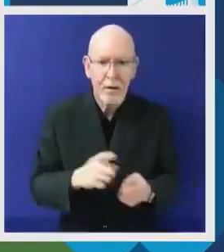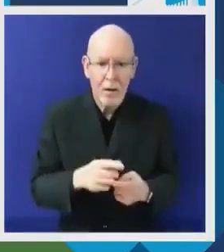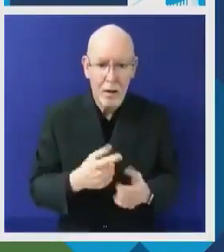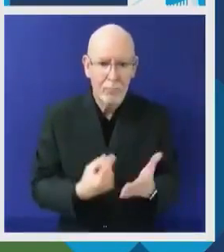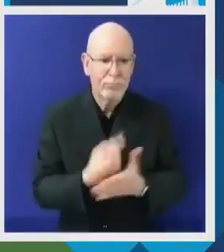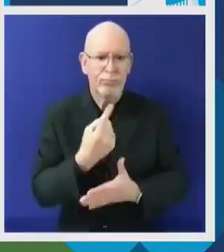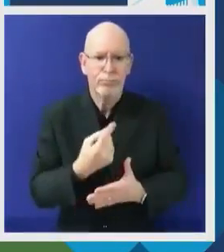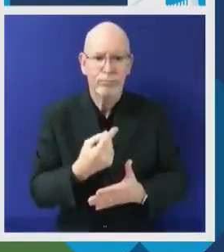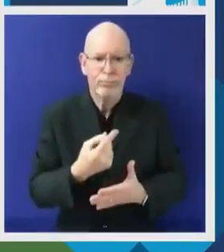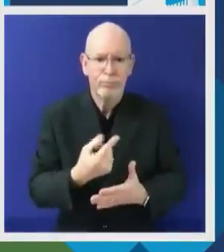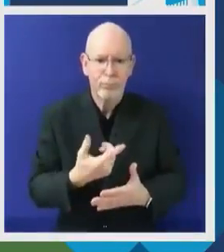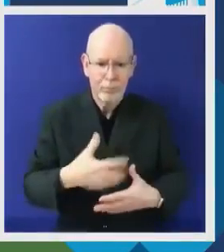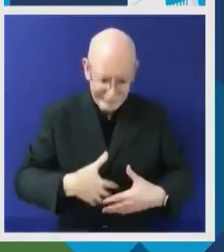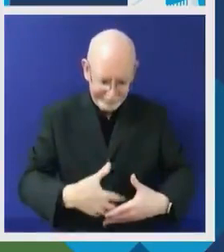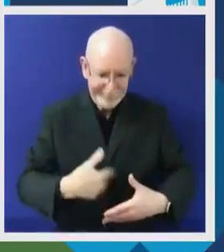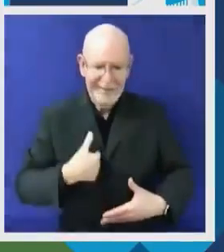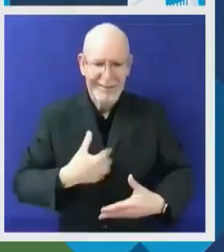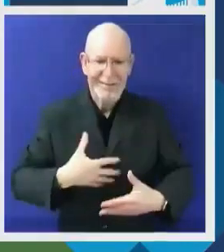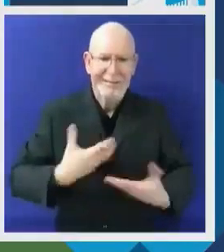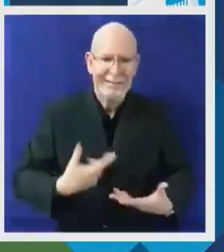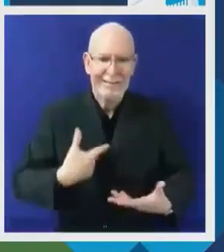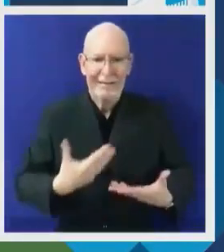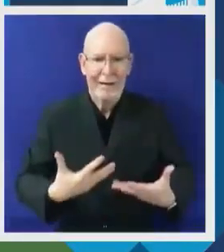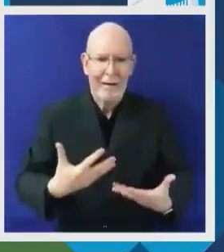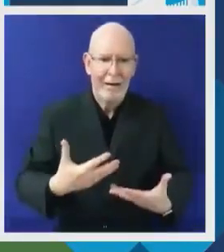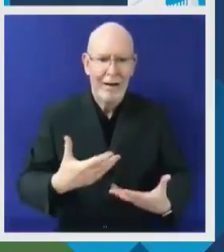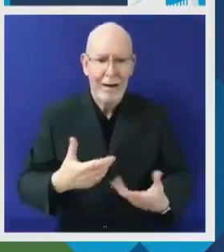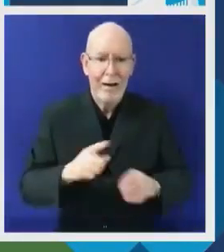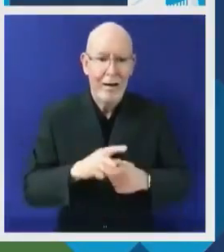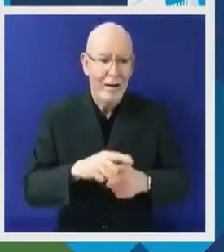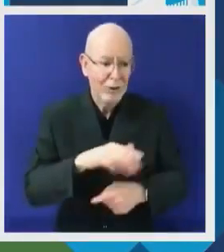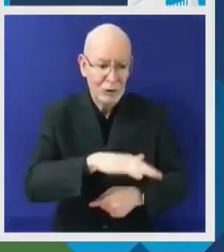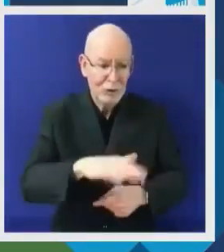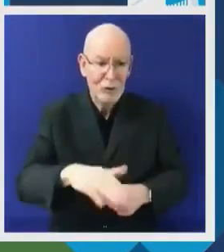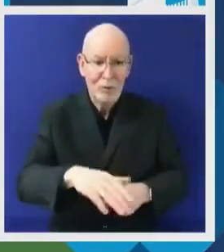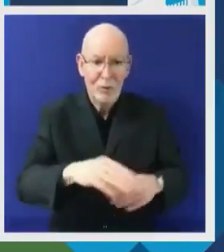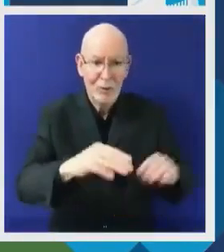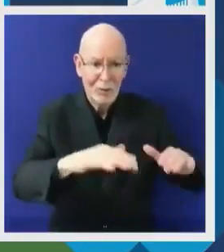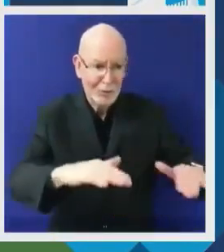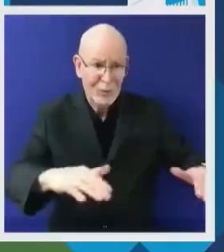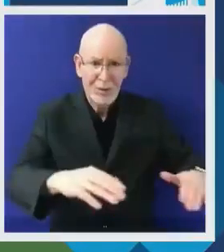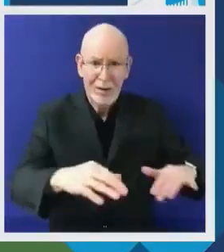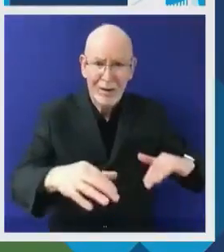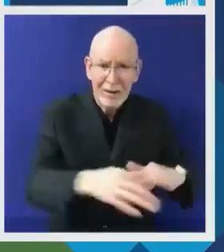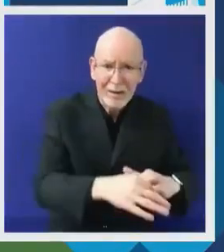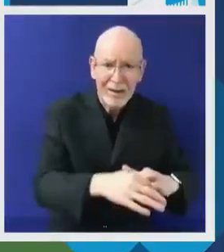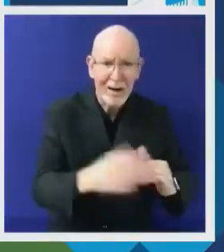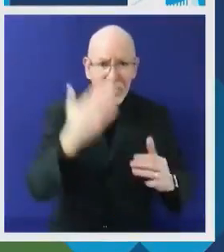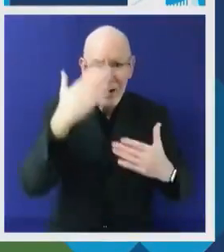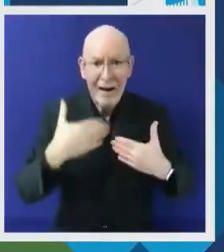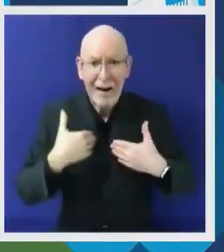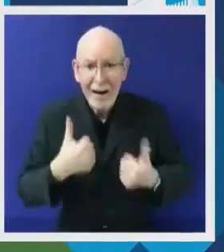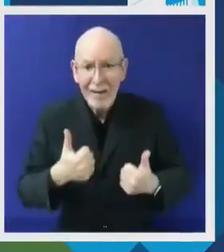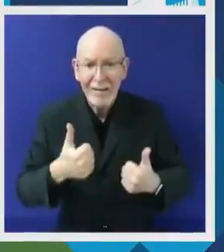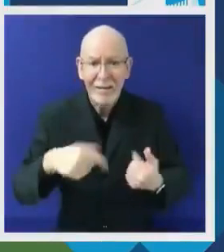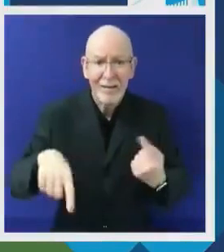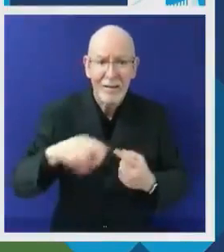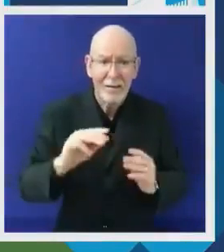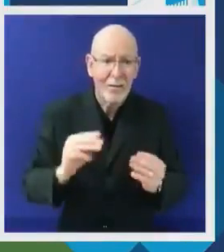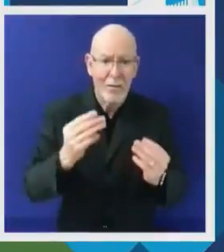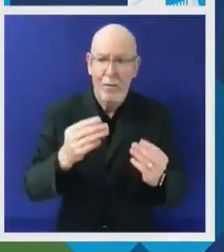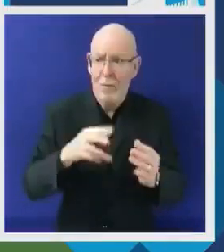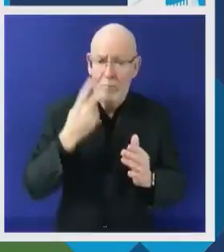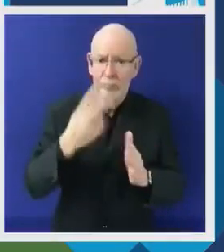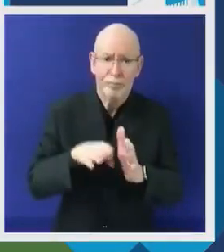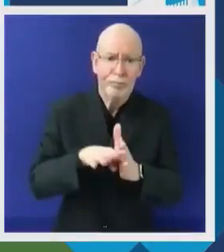been passively waiting for others to grant them space and grant them opportunities to take leadership and create positive change.